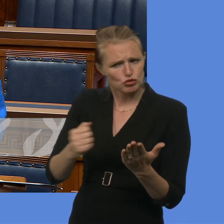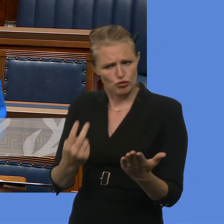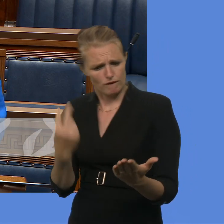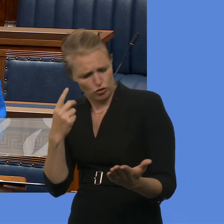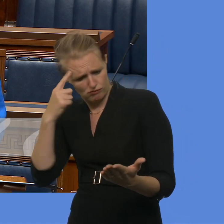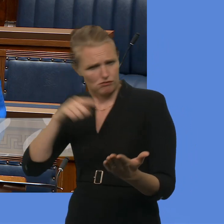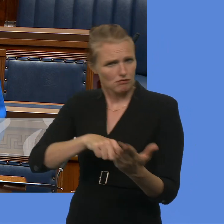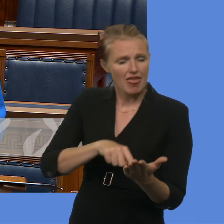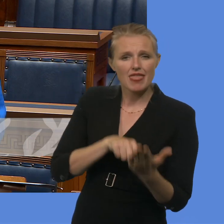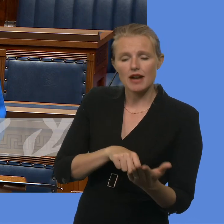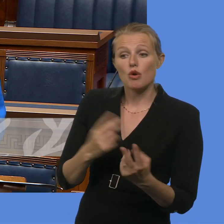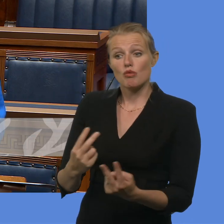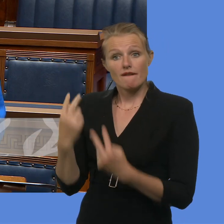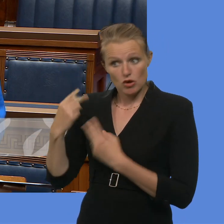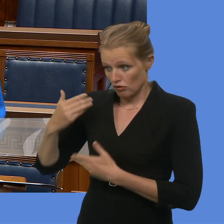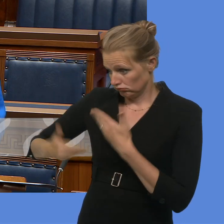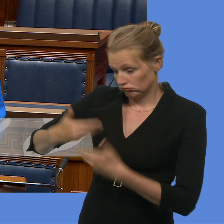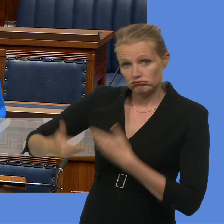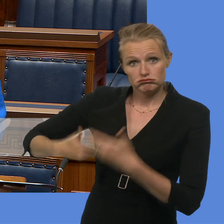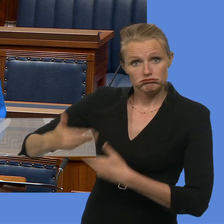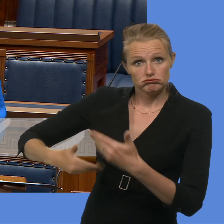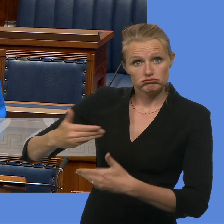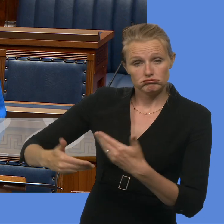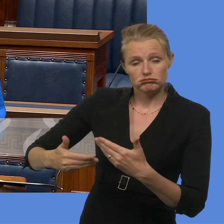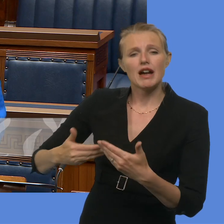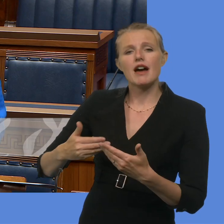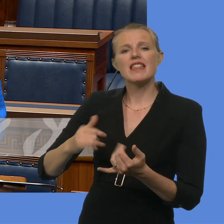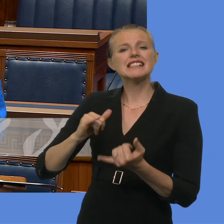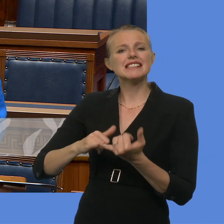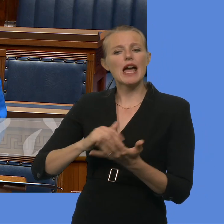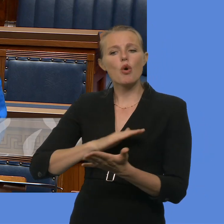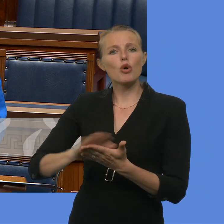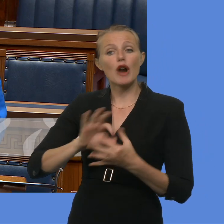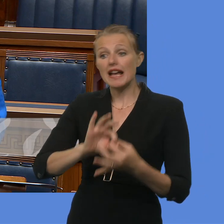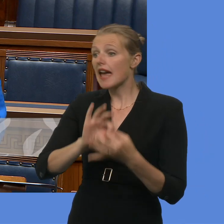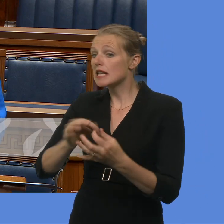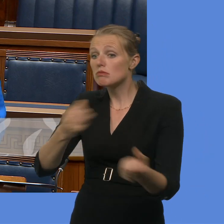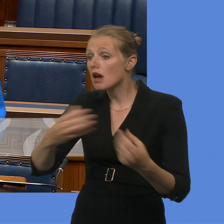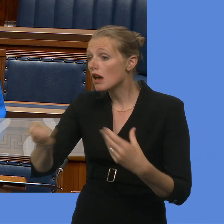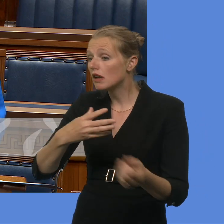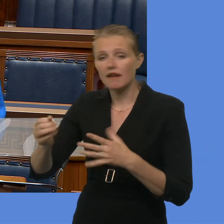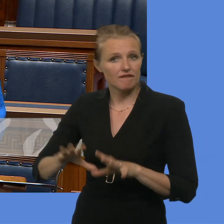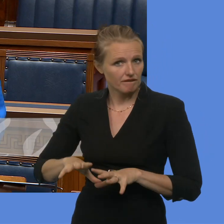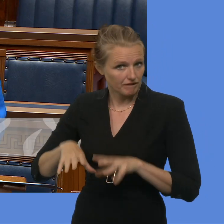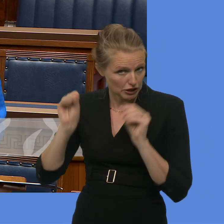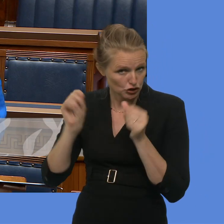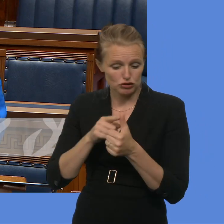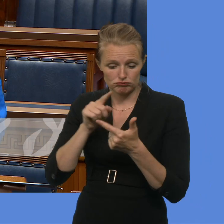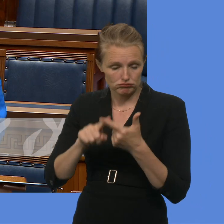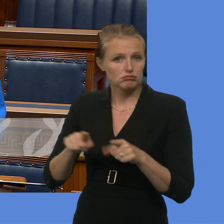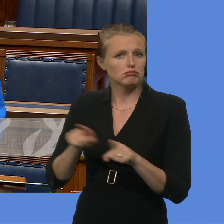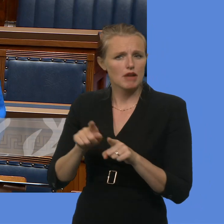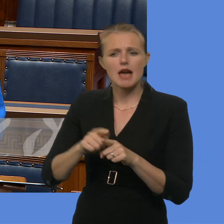well underway. There has been a conclusion of the stakeholder engagement process. There has also been an extensive paper